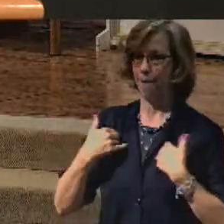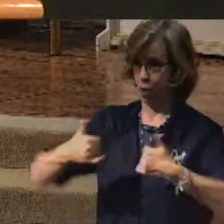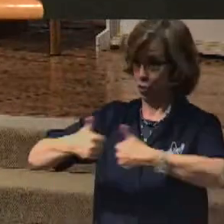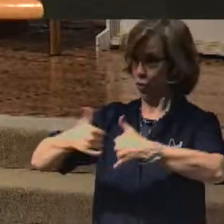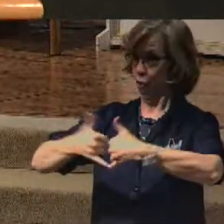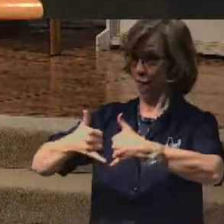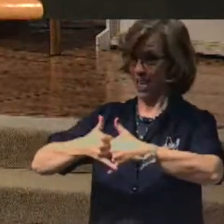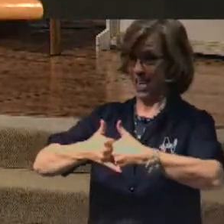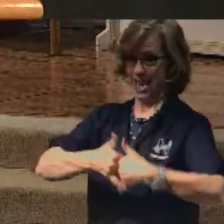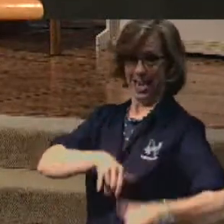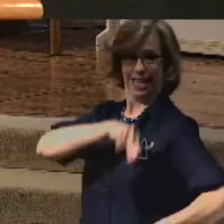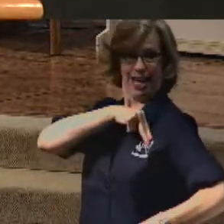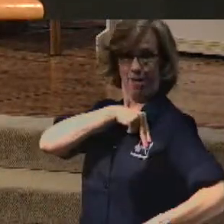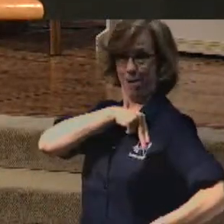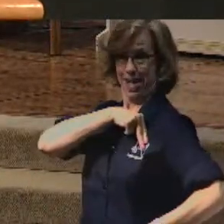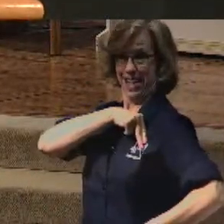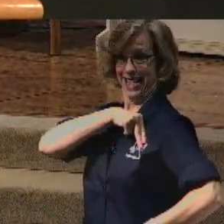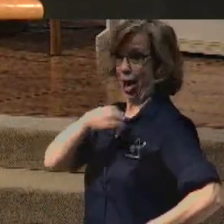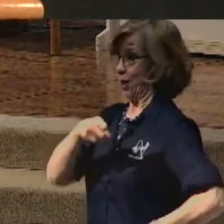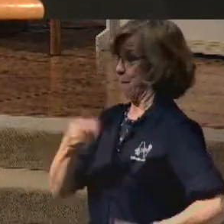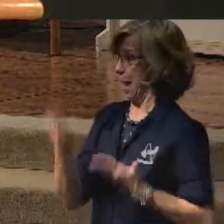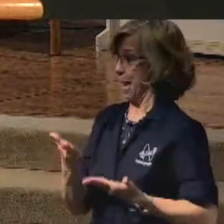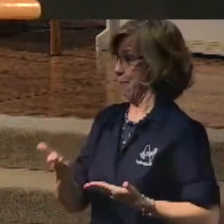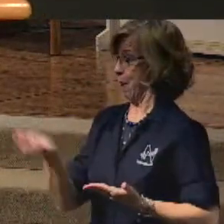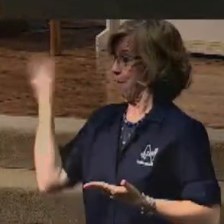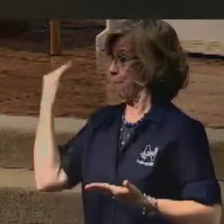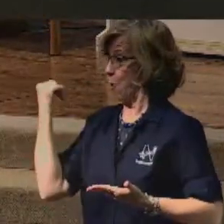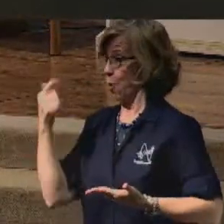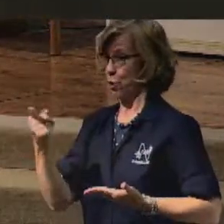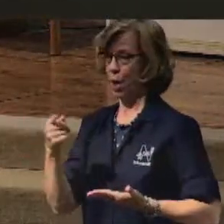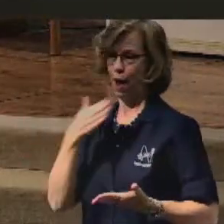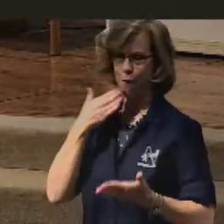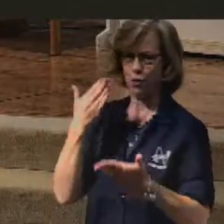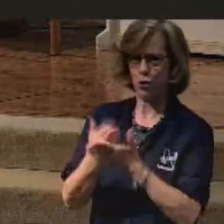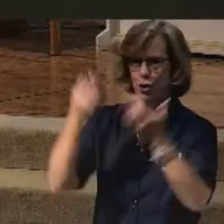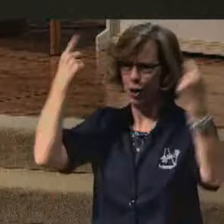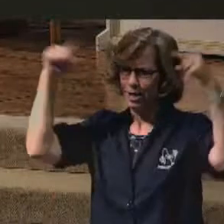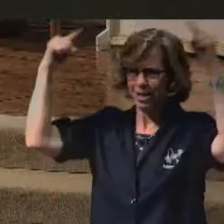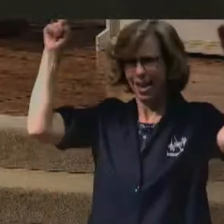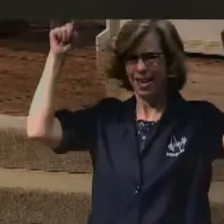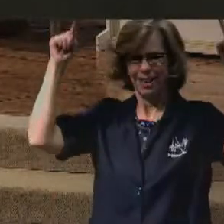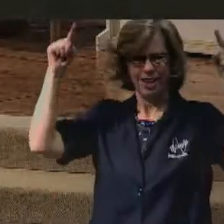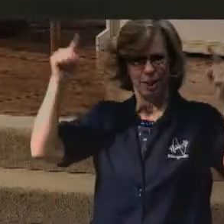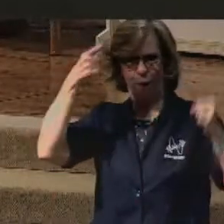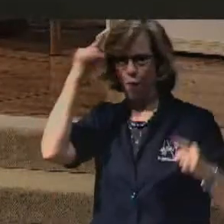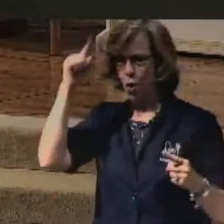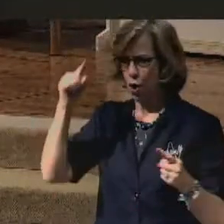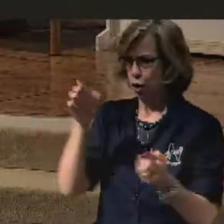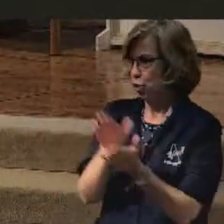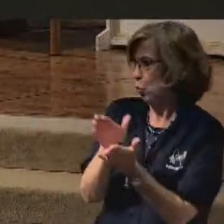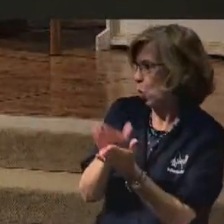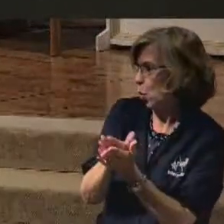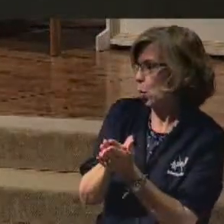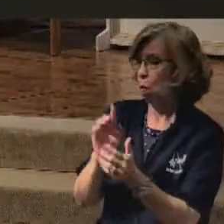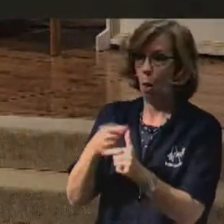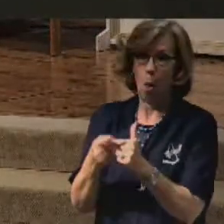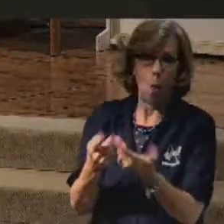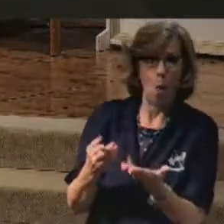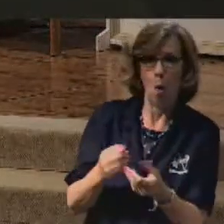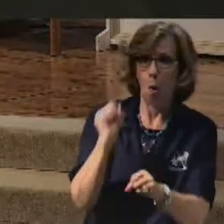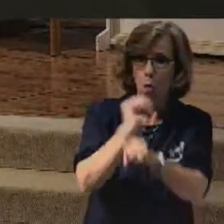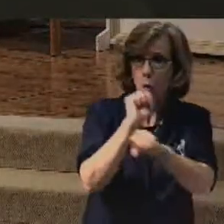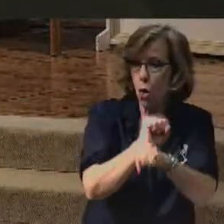awards, and all that kind of thing. Some of you had some great achievements academically. Some of you, in work, you got